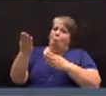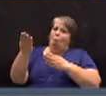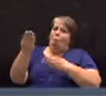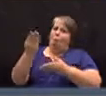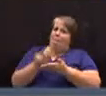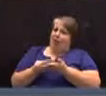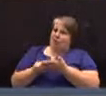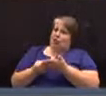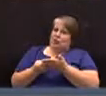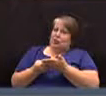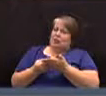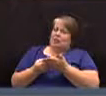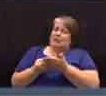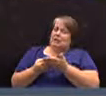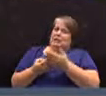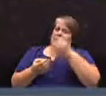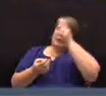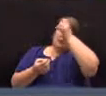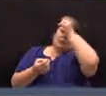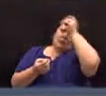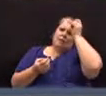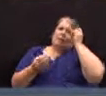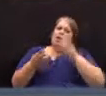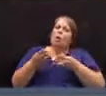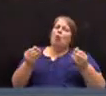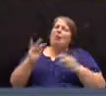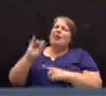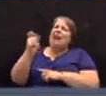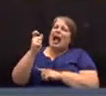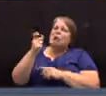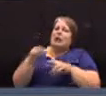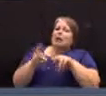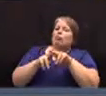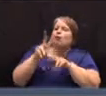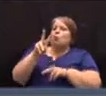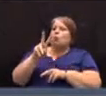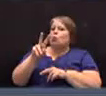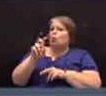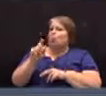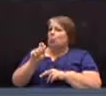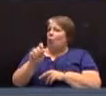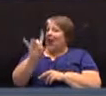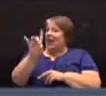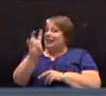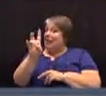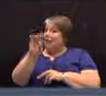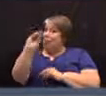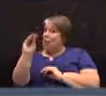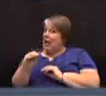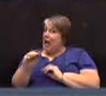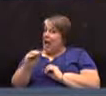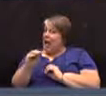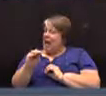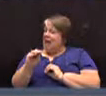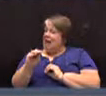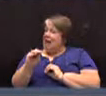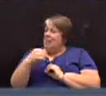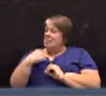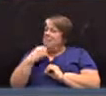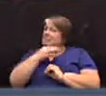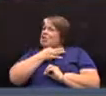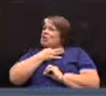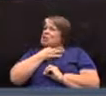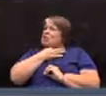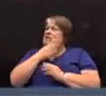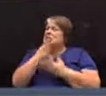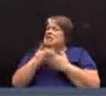the property tax would increase 2.87%. But I'm just wondering if someone